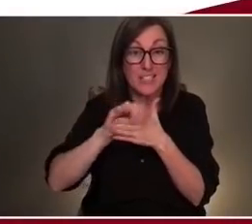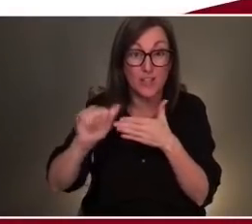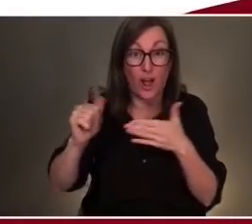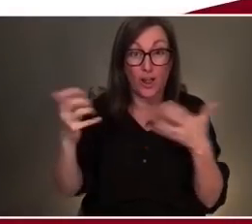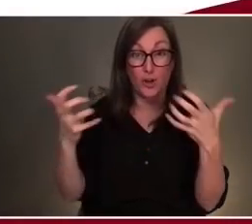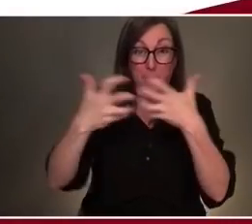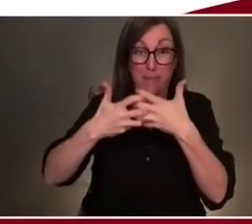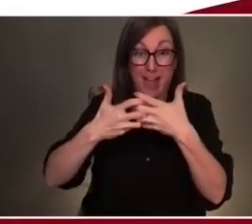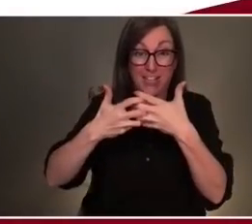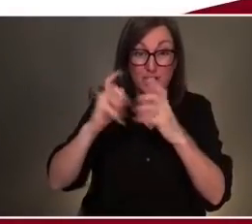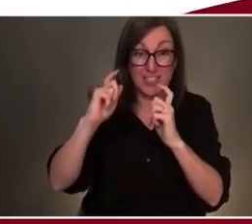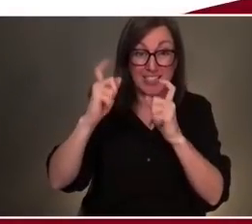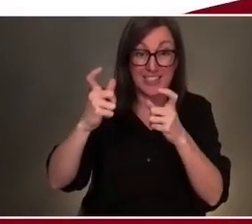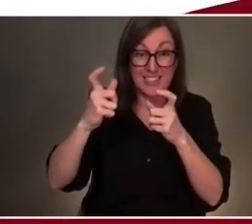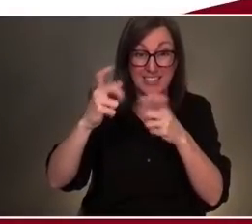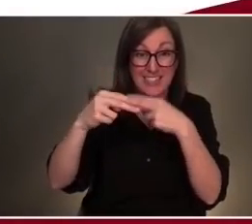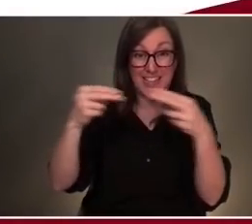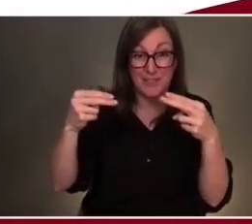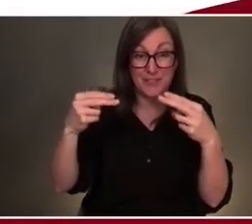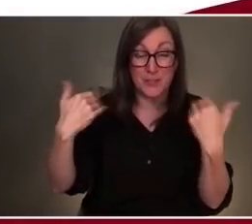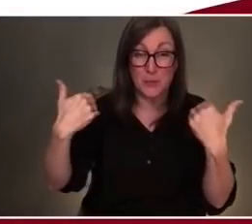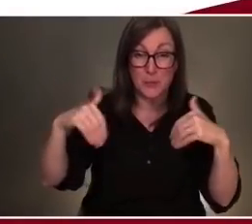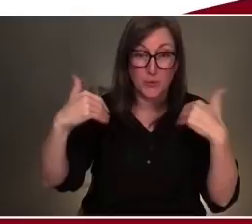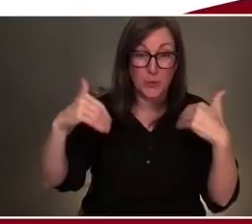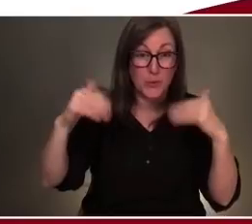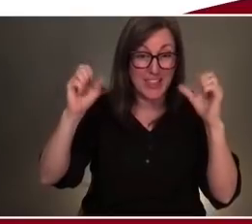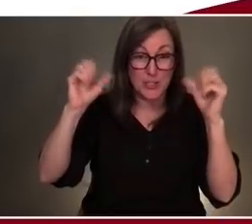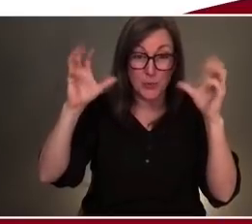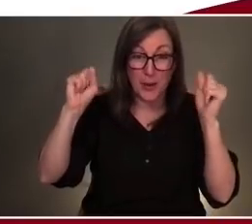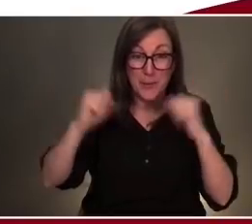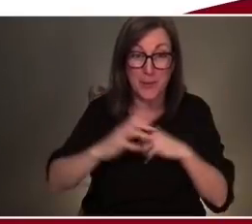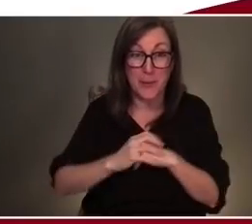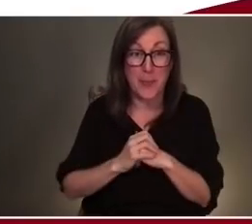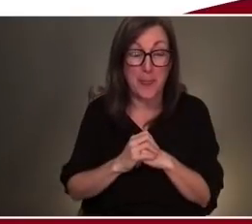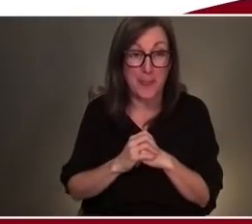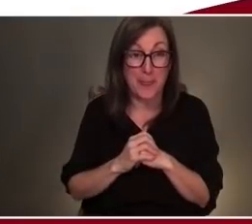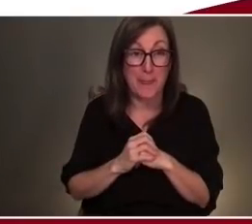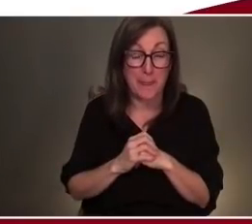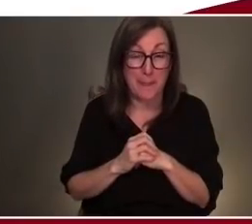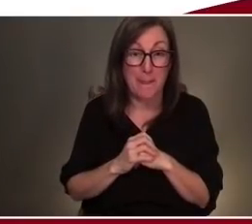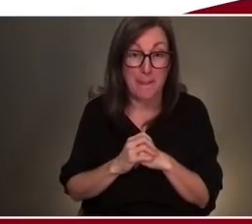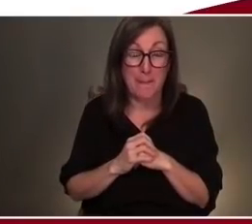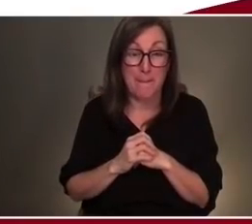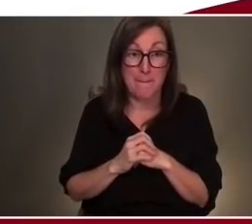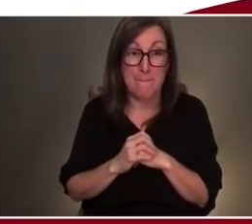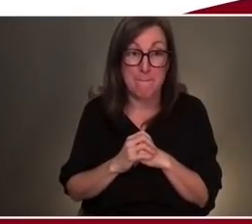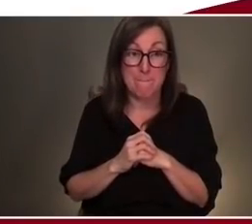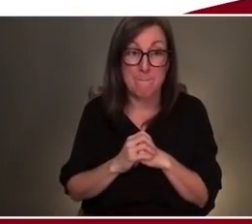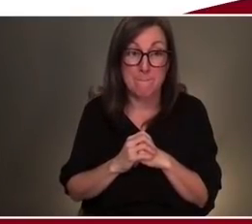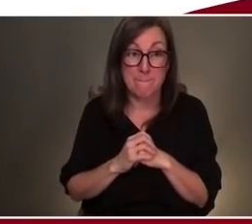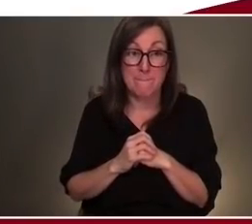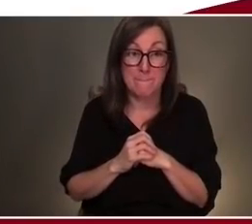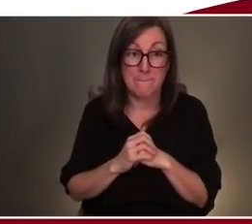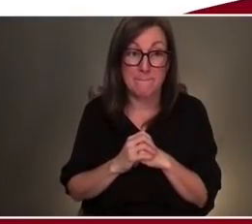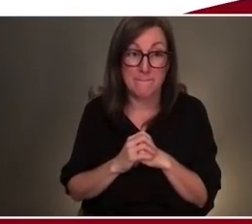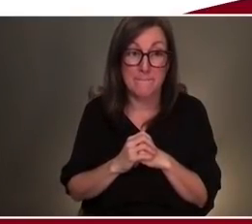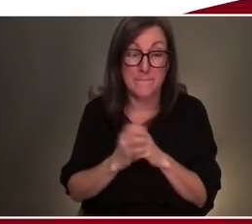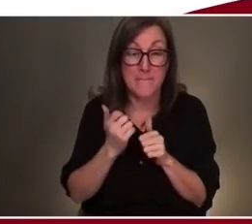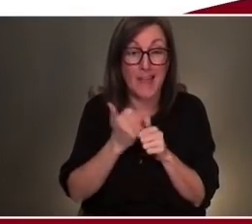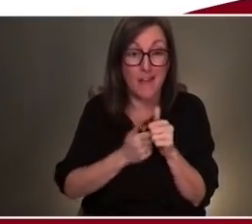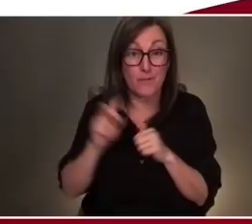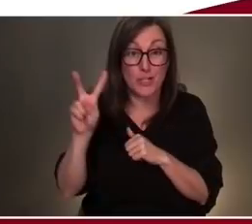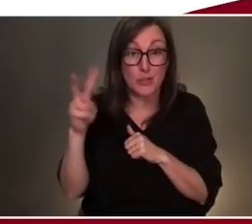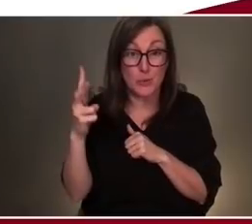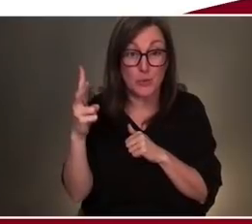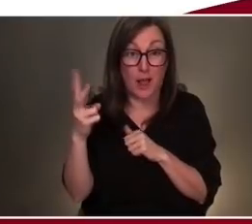incredible. Again, for every $2 raise that Christy will match